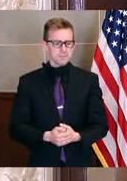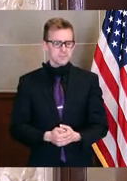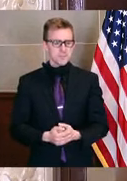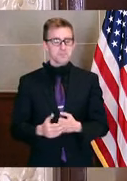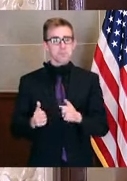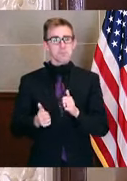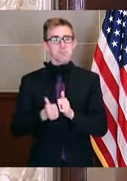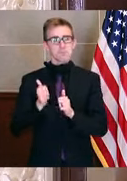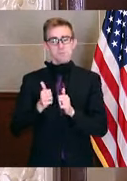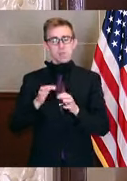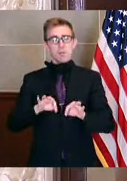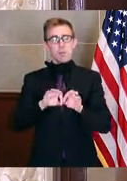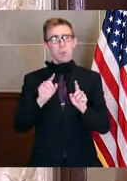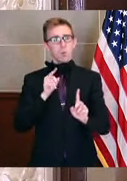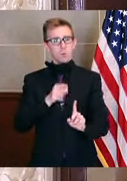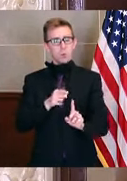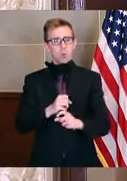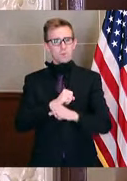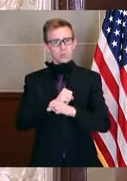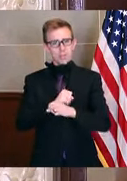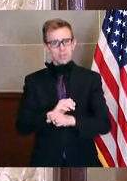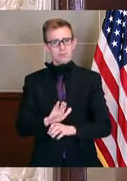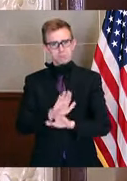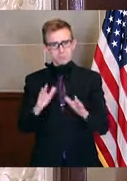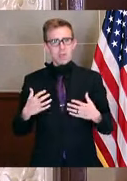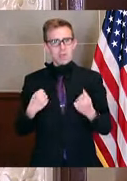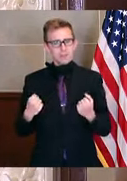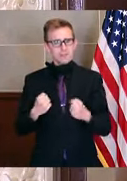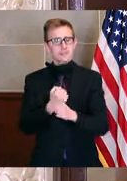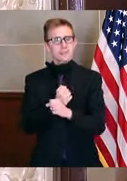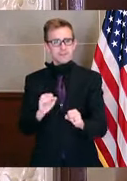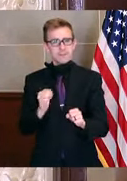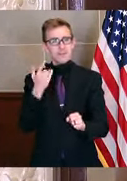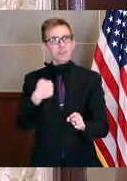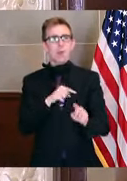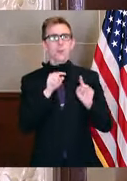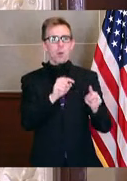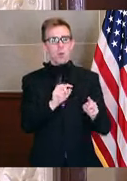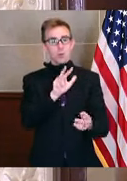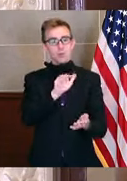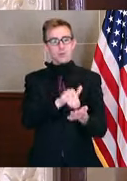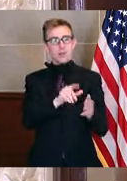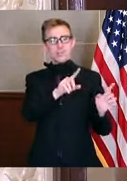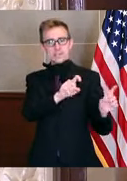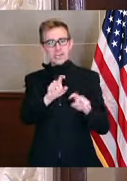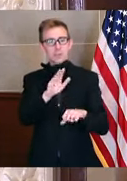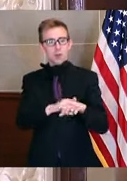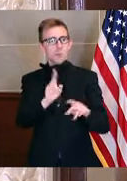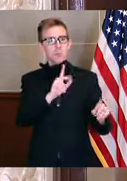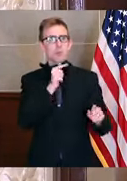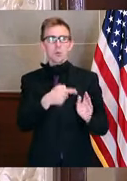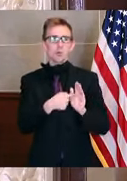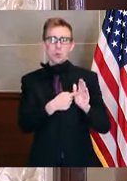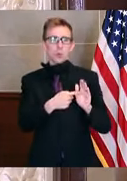goal always is to protect the health and safety. And that's why we're in there doing 3,000 tests on asymptomatic people.